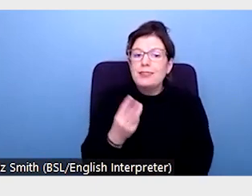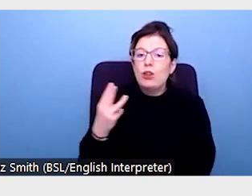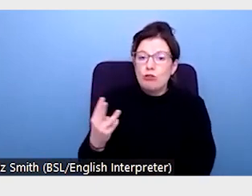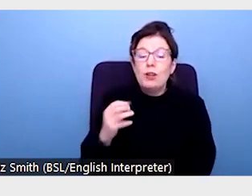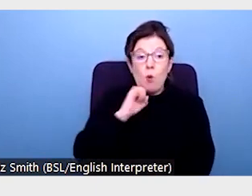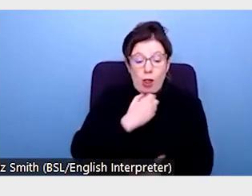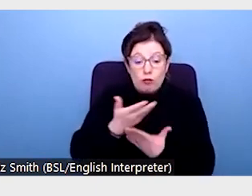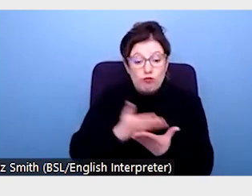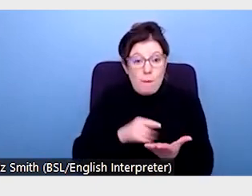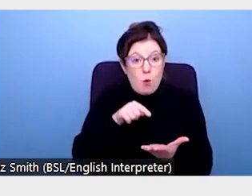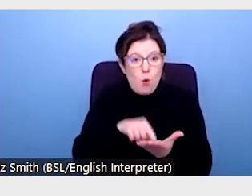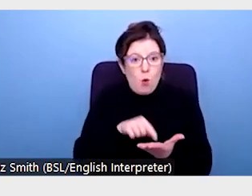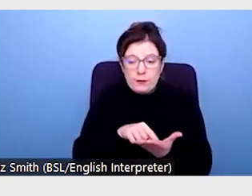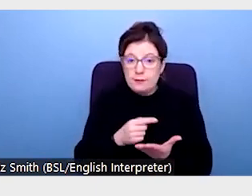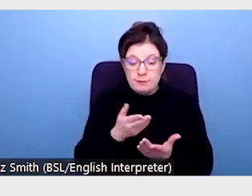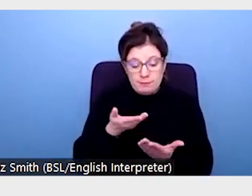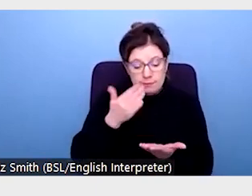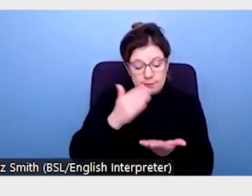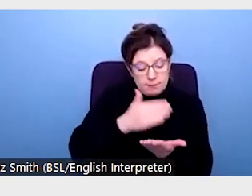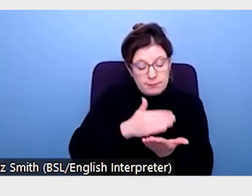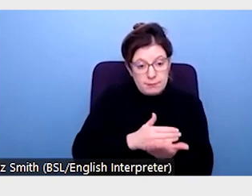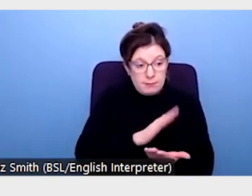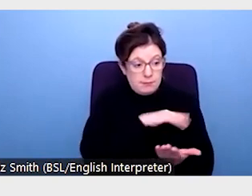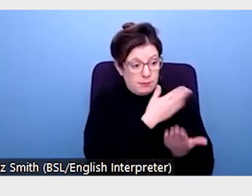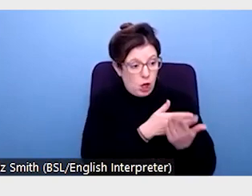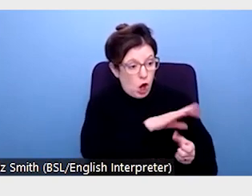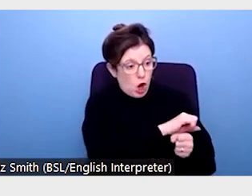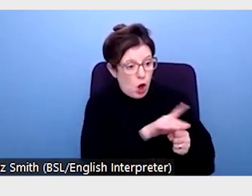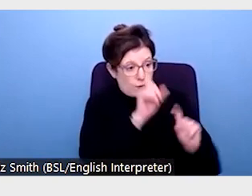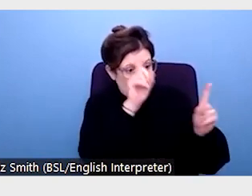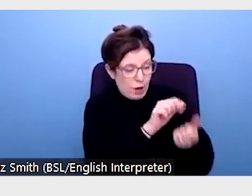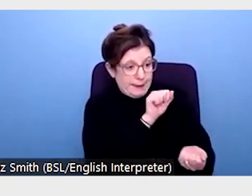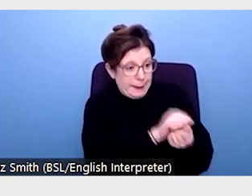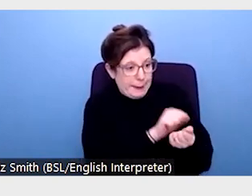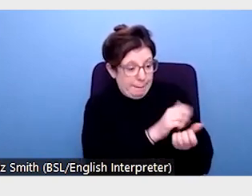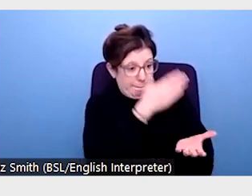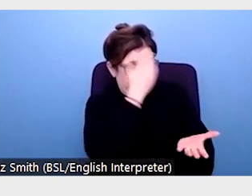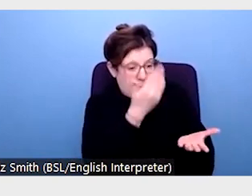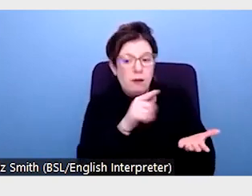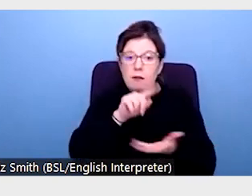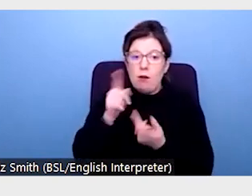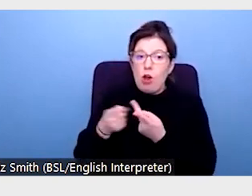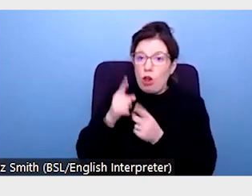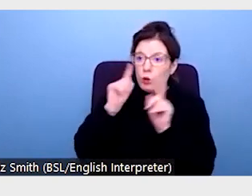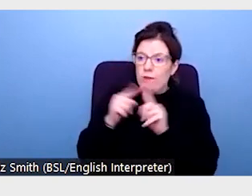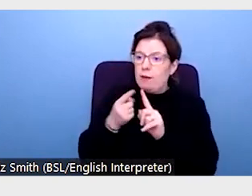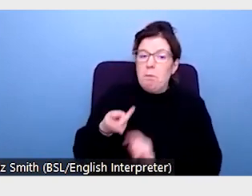clear evidence as to which universities are learning the lessons of the pandemic and which are trailing behind. Thank you.